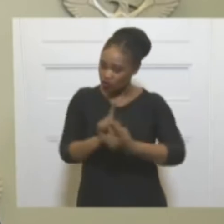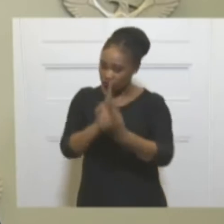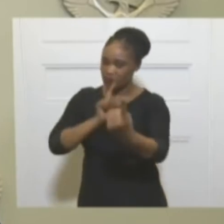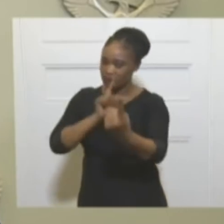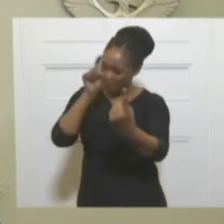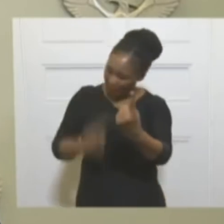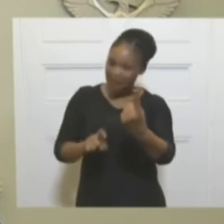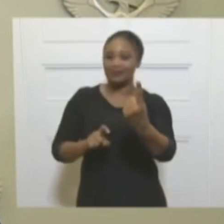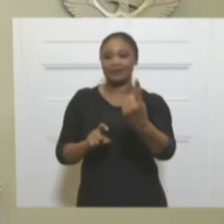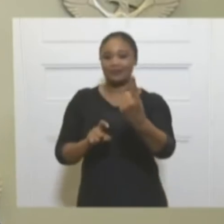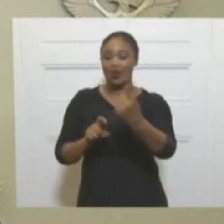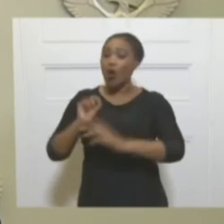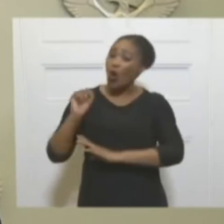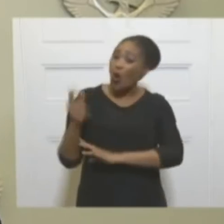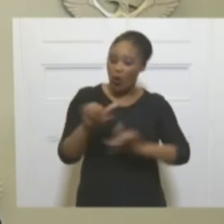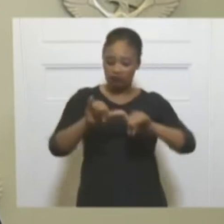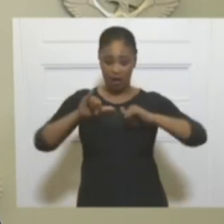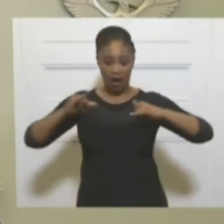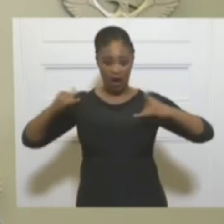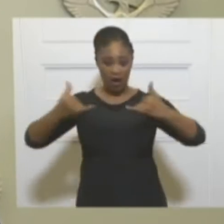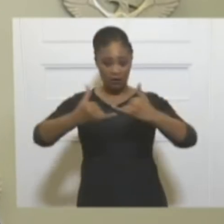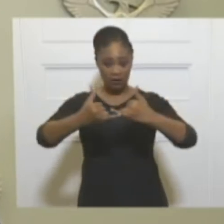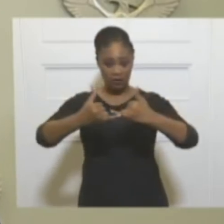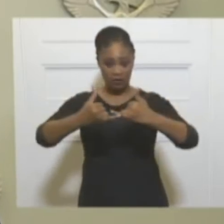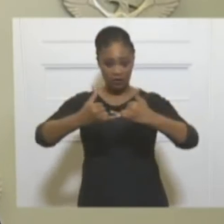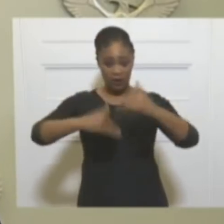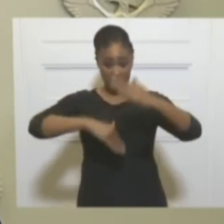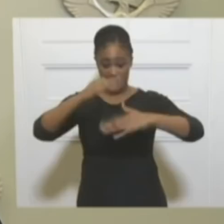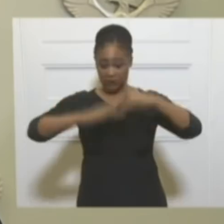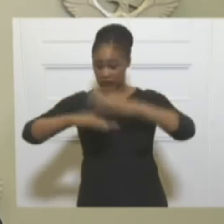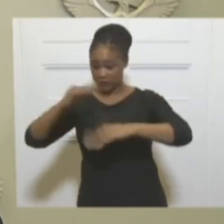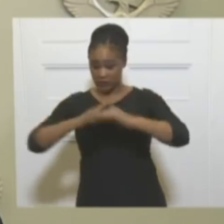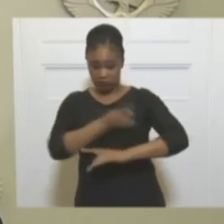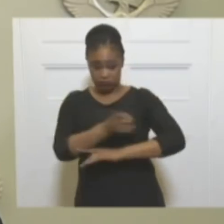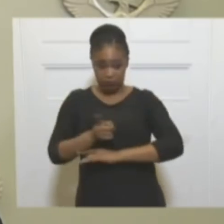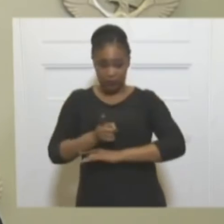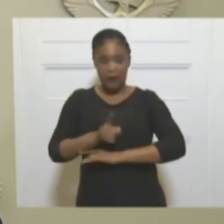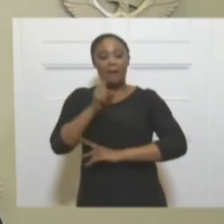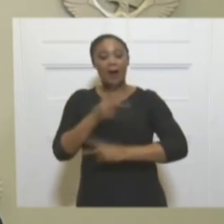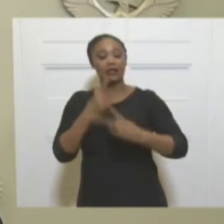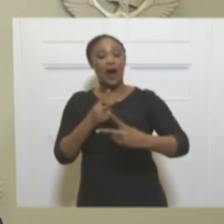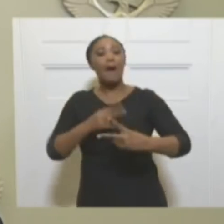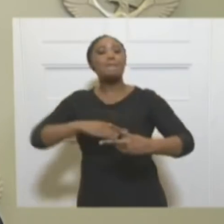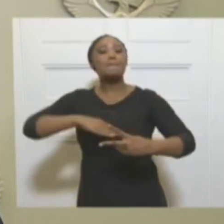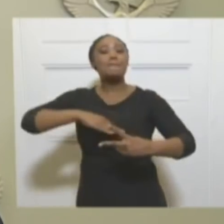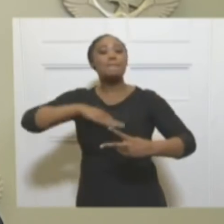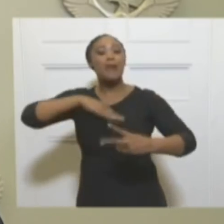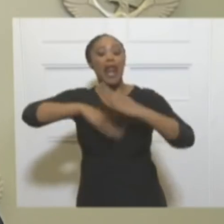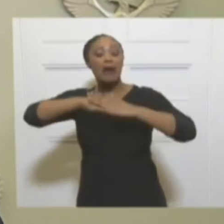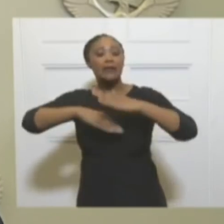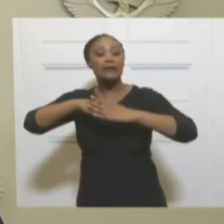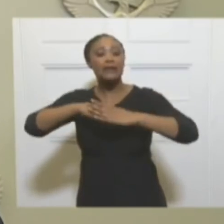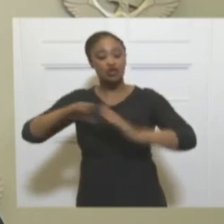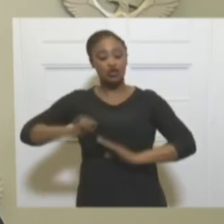Every business premise must determine the maximum number of staff and customers permitted